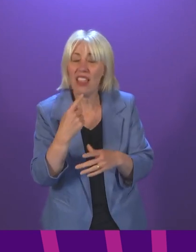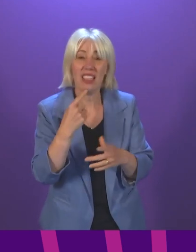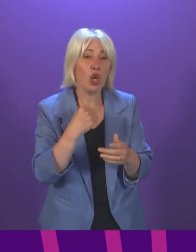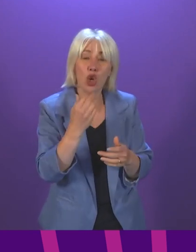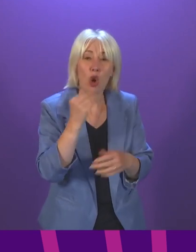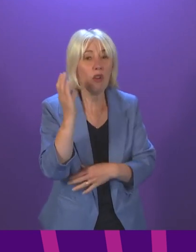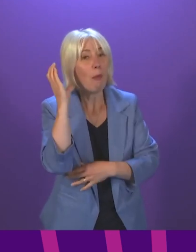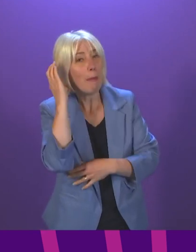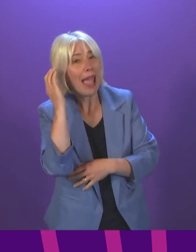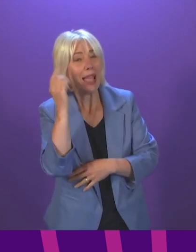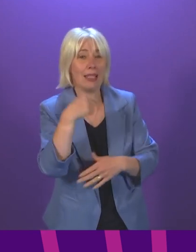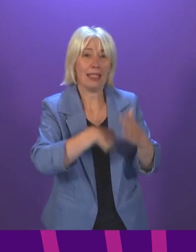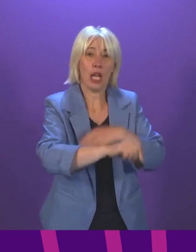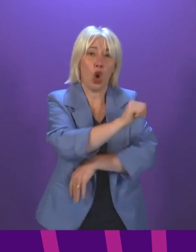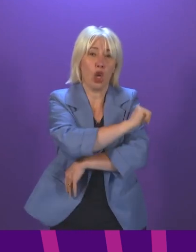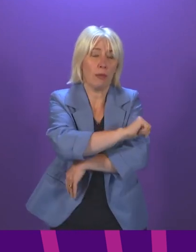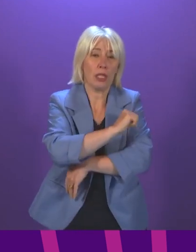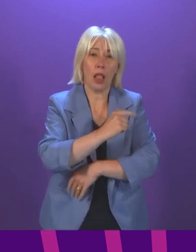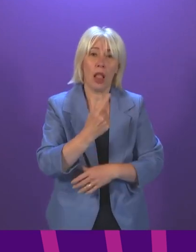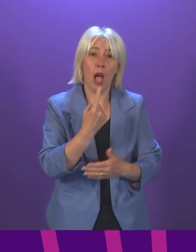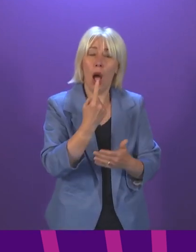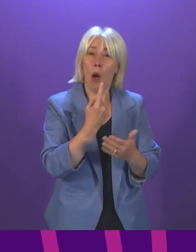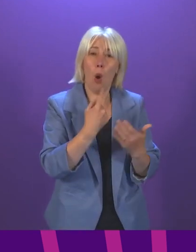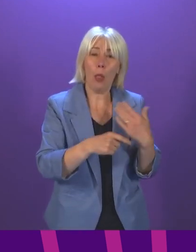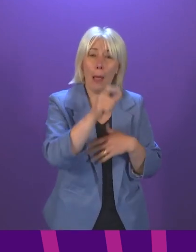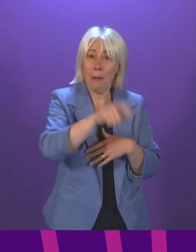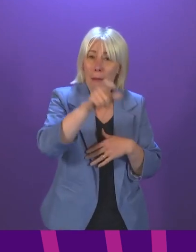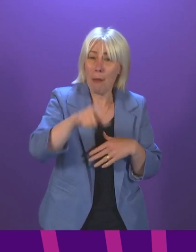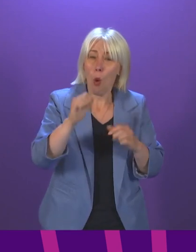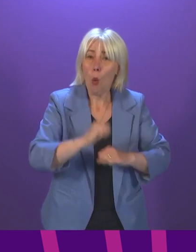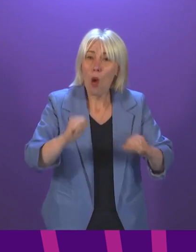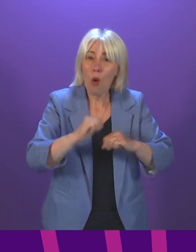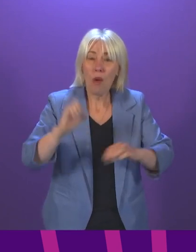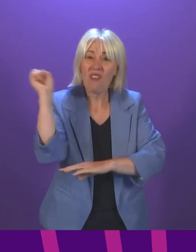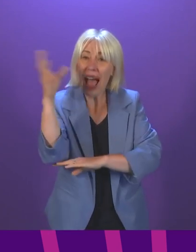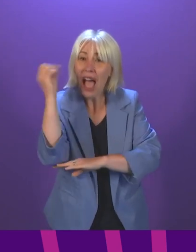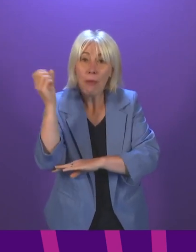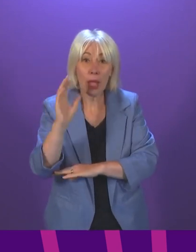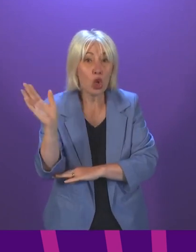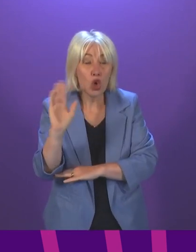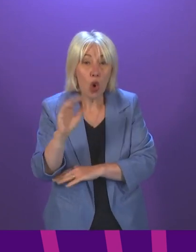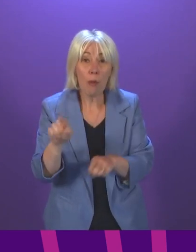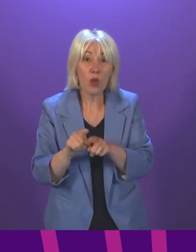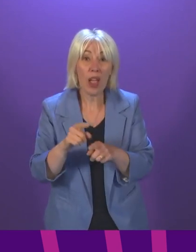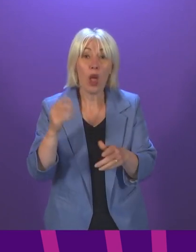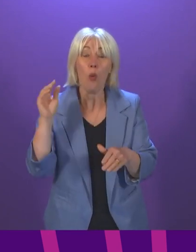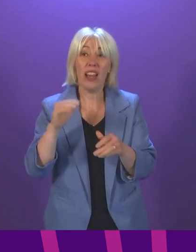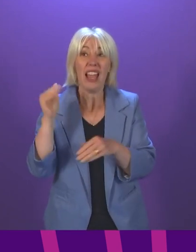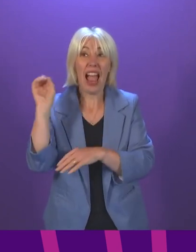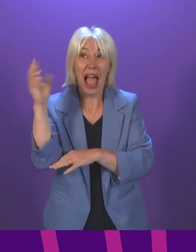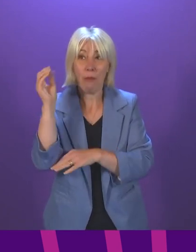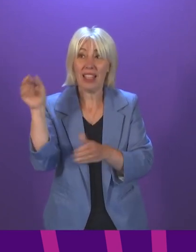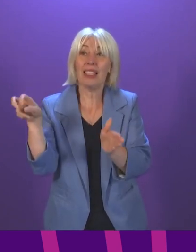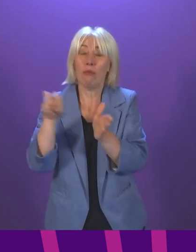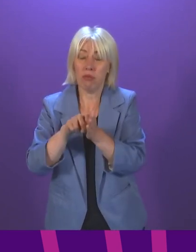in our hospitals. But it is not just patients having to wait hours for an ambulance. They are also having to wait hours outside a hospital in an ambulance.